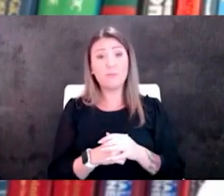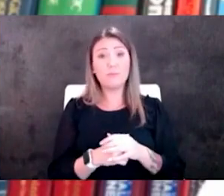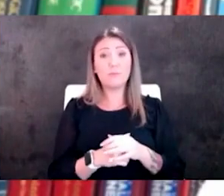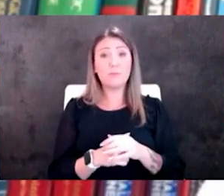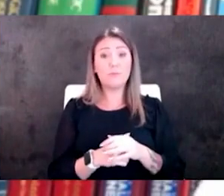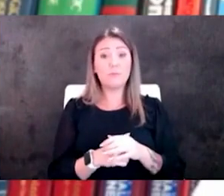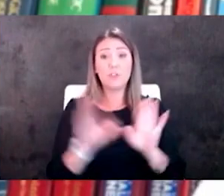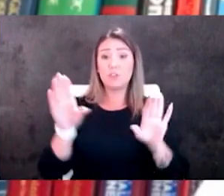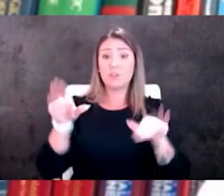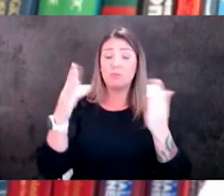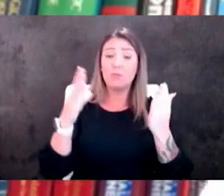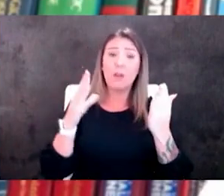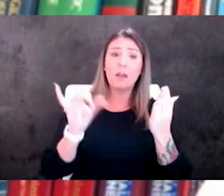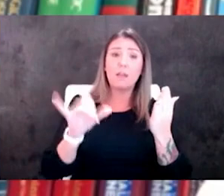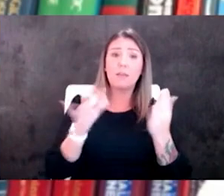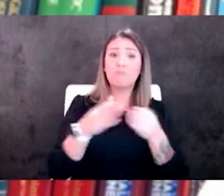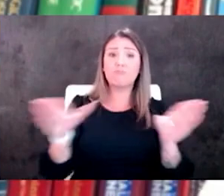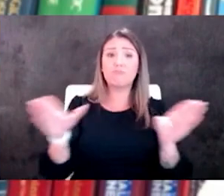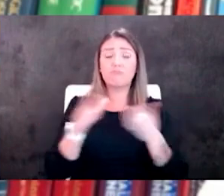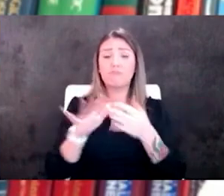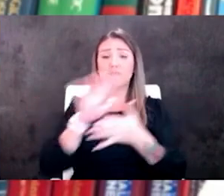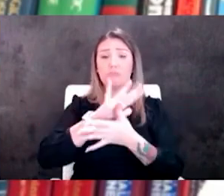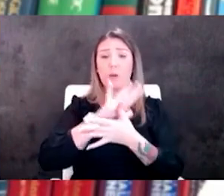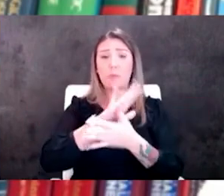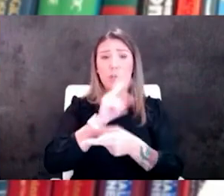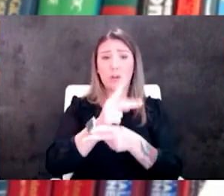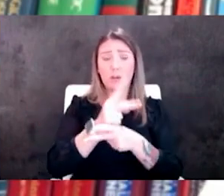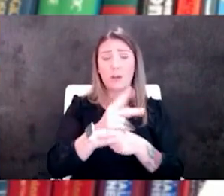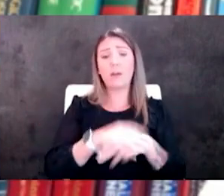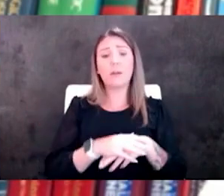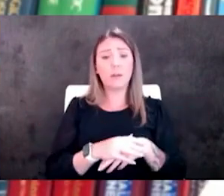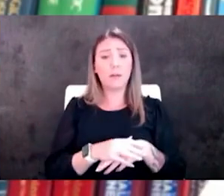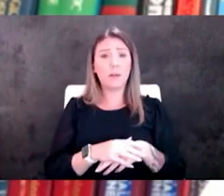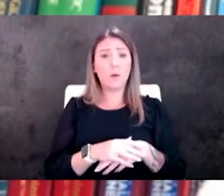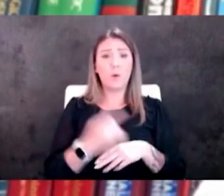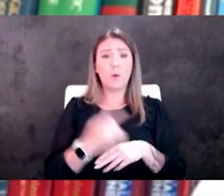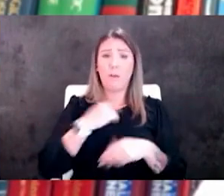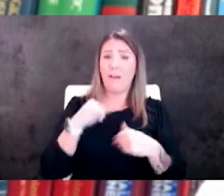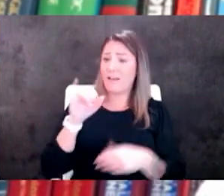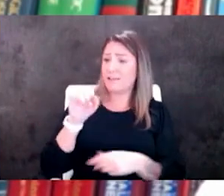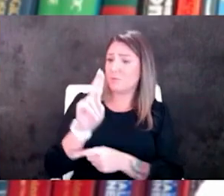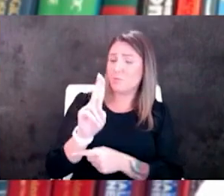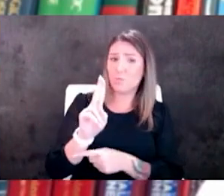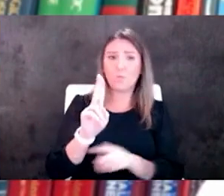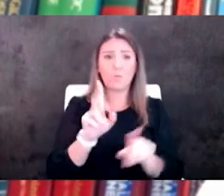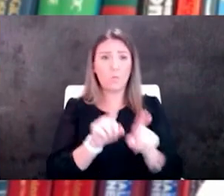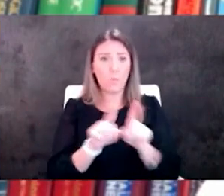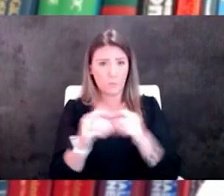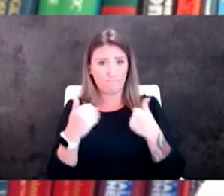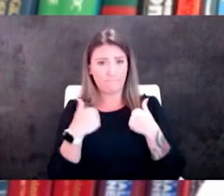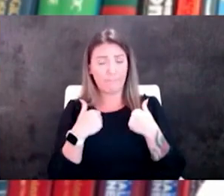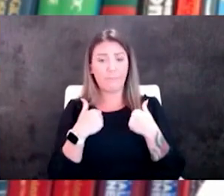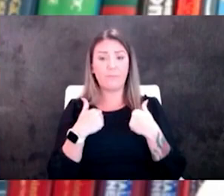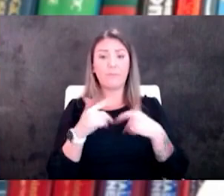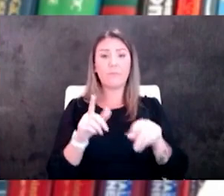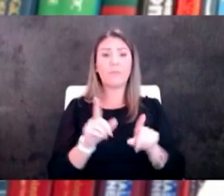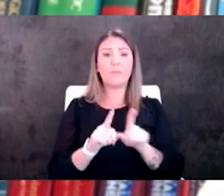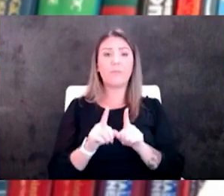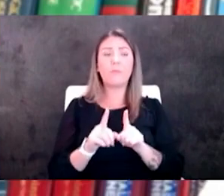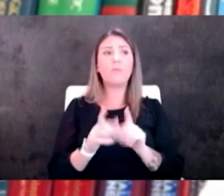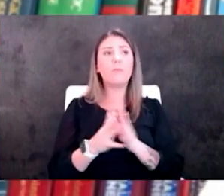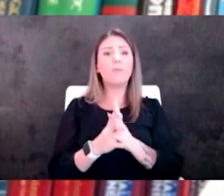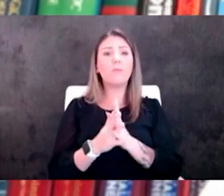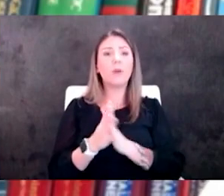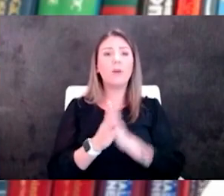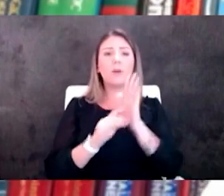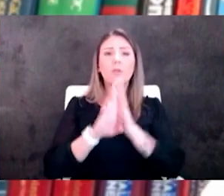provide that broad-based primary care and we have an intensive care unit and have been able to create